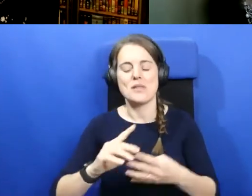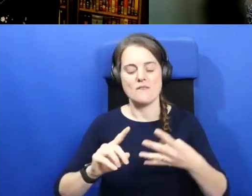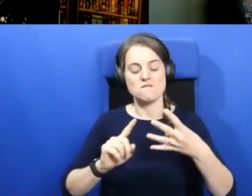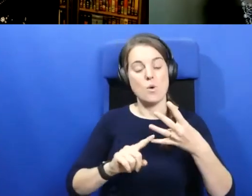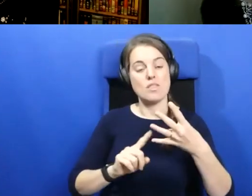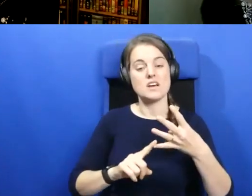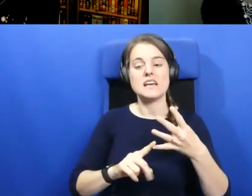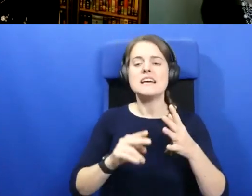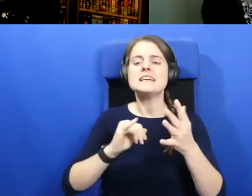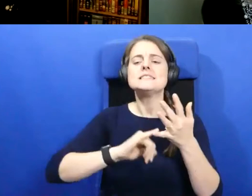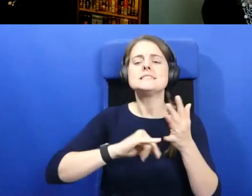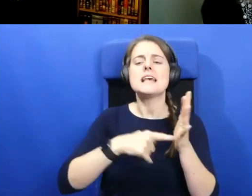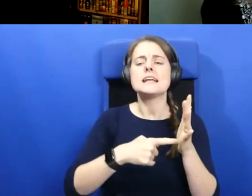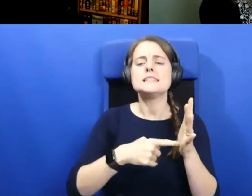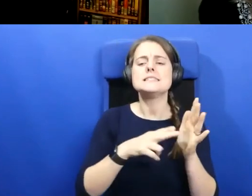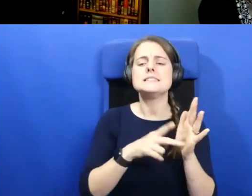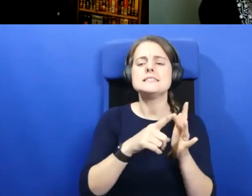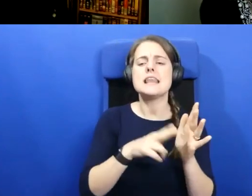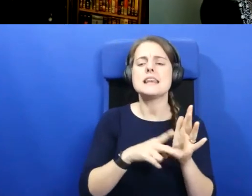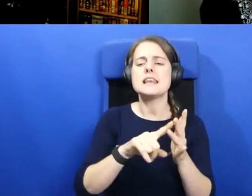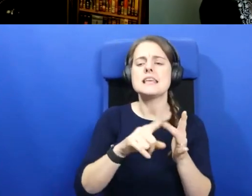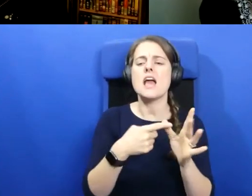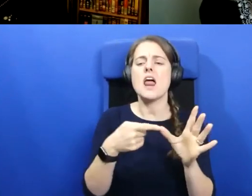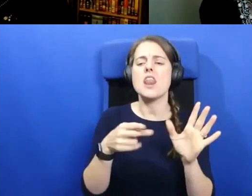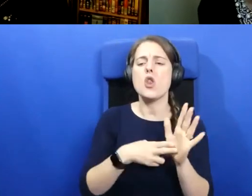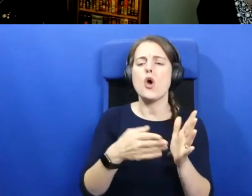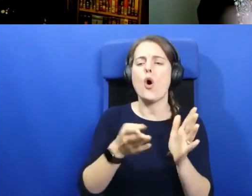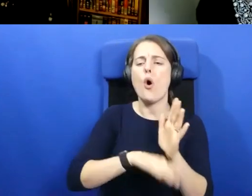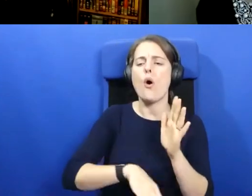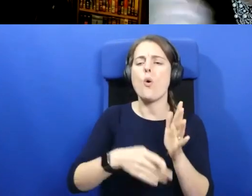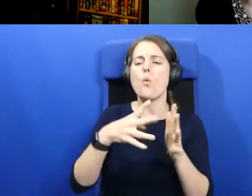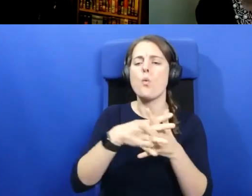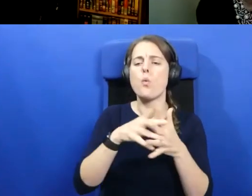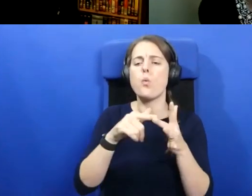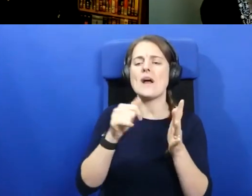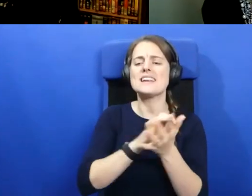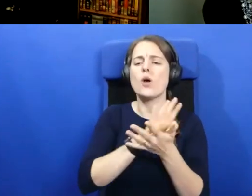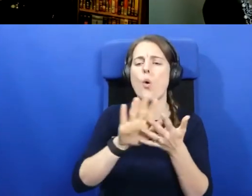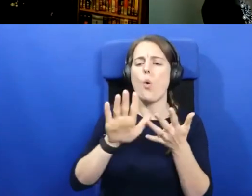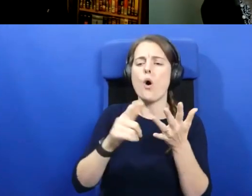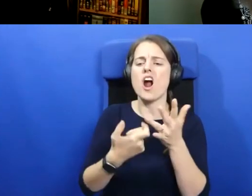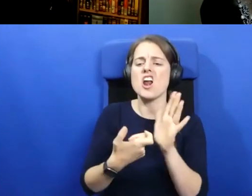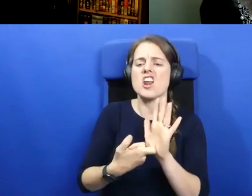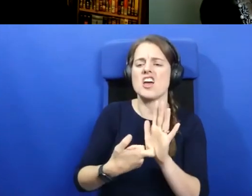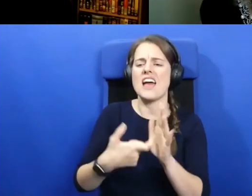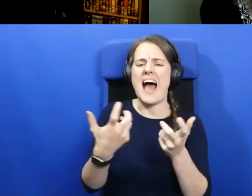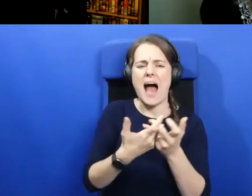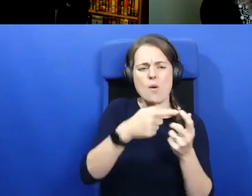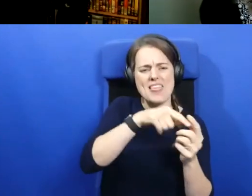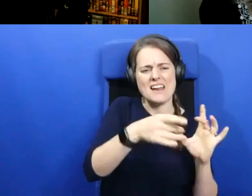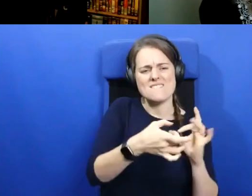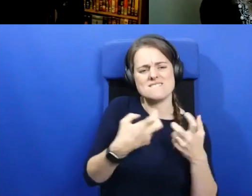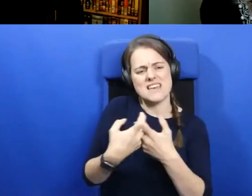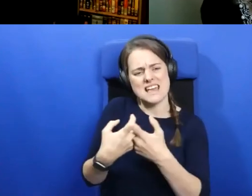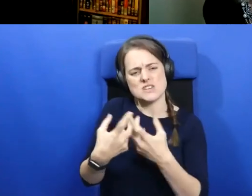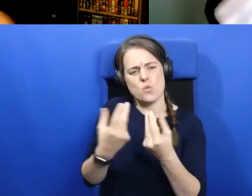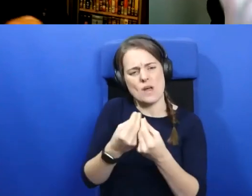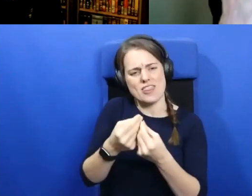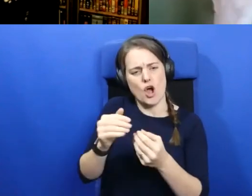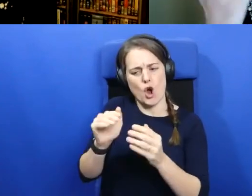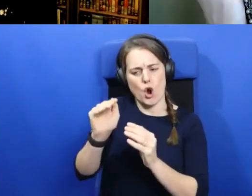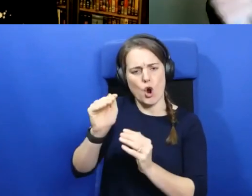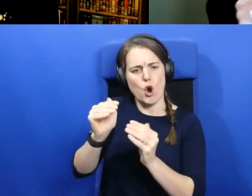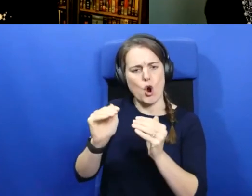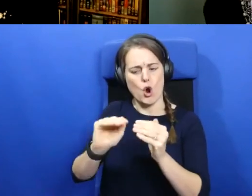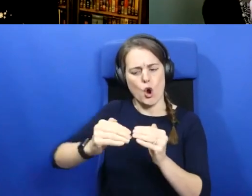of Whithorn fit with this coastal world, in your opinion, if you have an opinion? it's a great question,